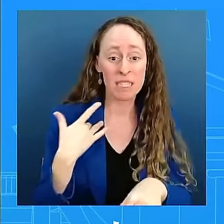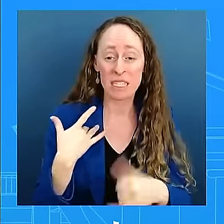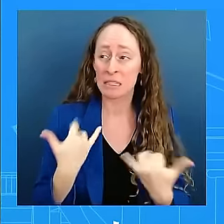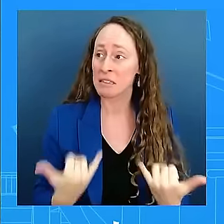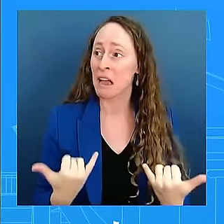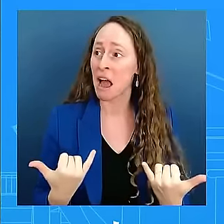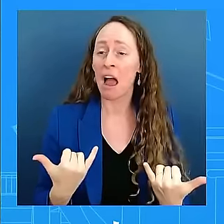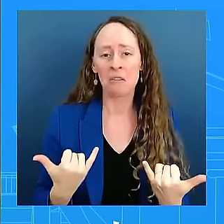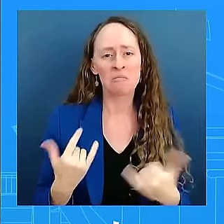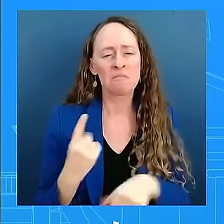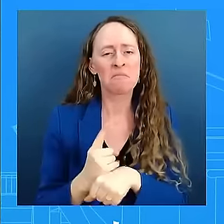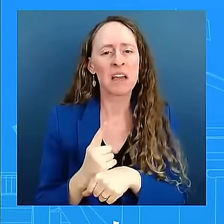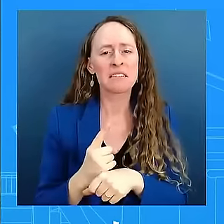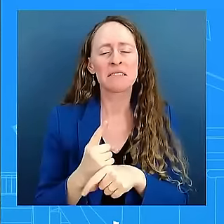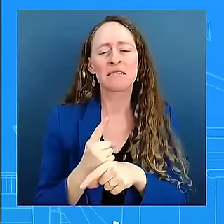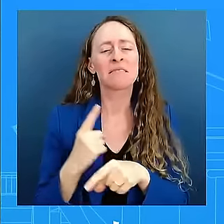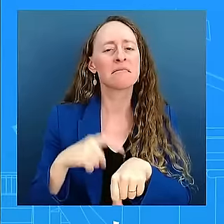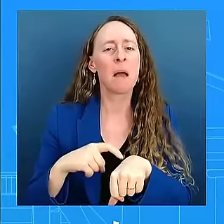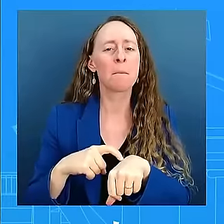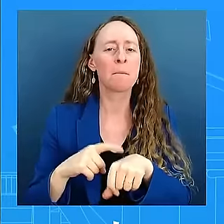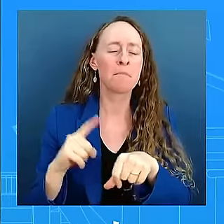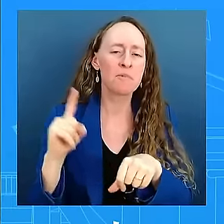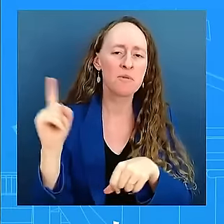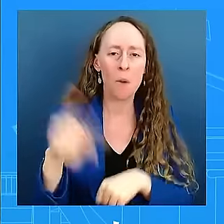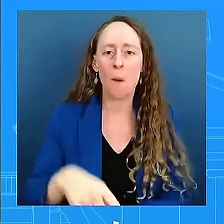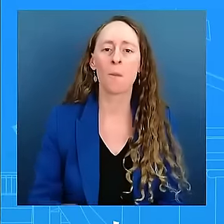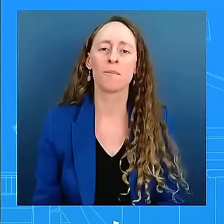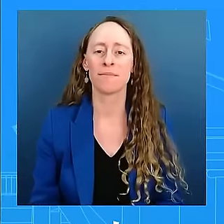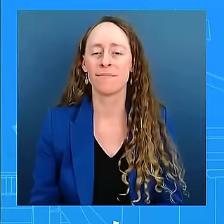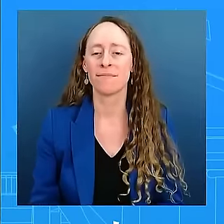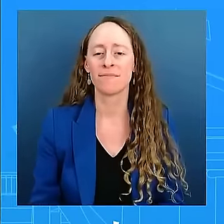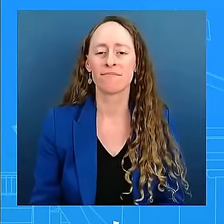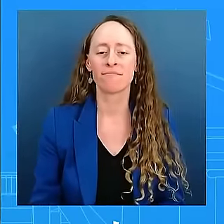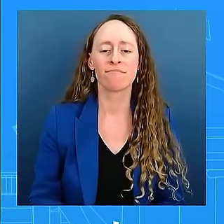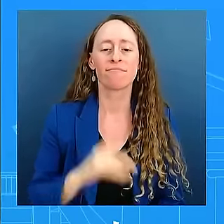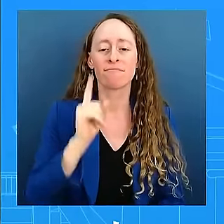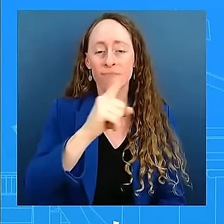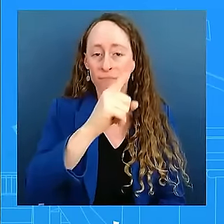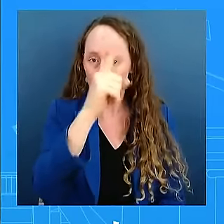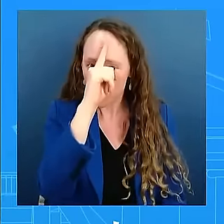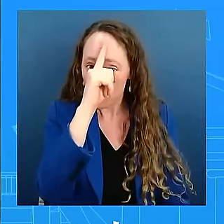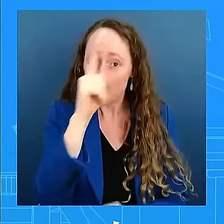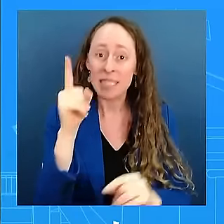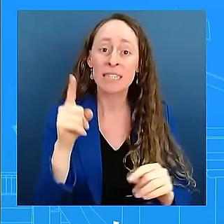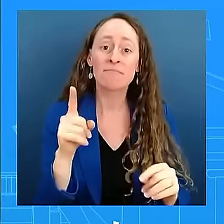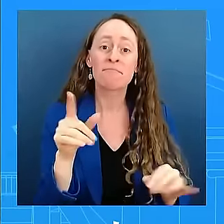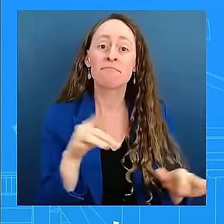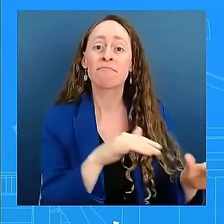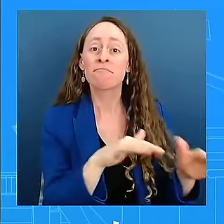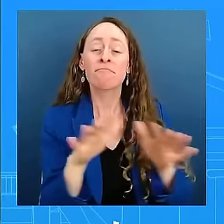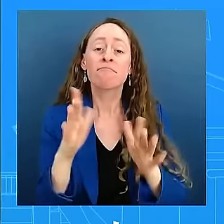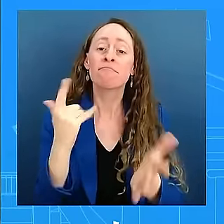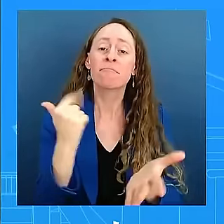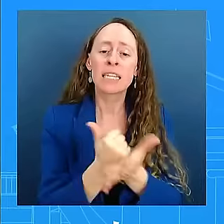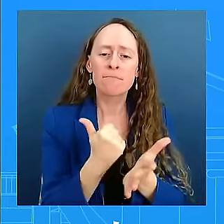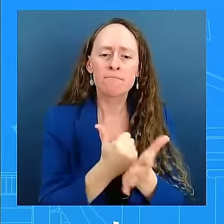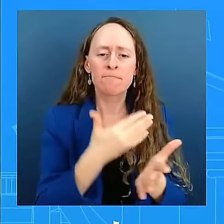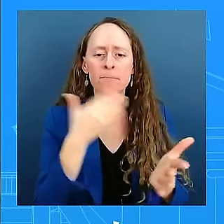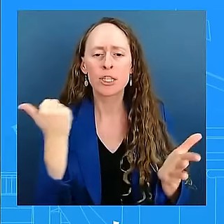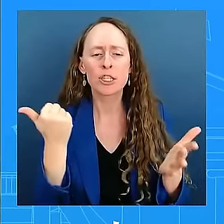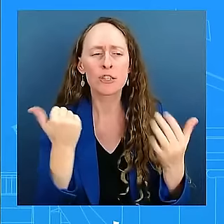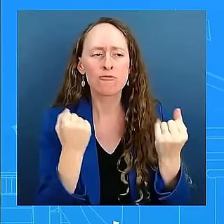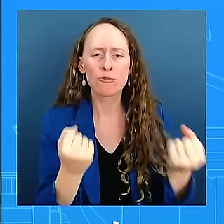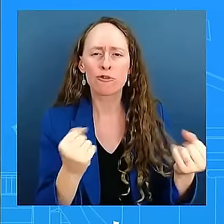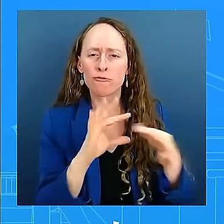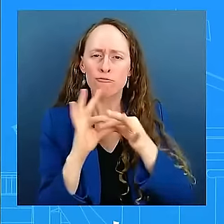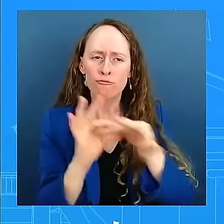we're also going to go to Germany, as I talked about, that NATO, the continuing, that NATO pledge, continuing what we're doing for Ukraine